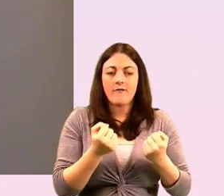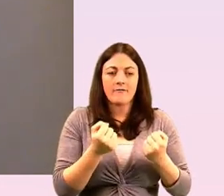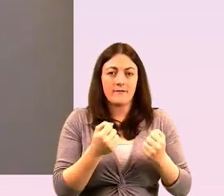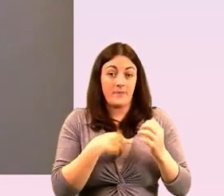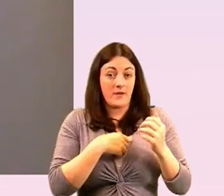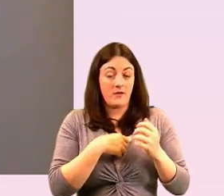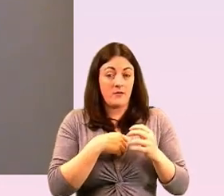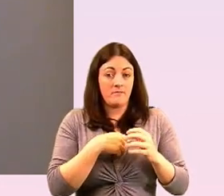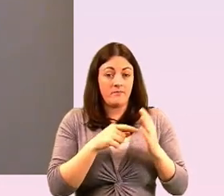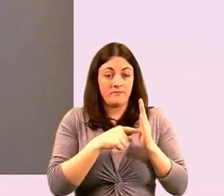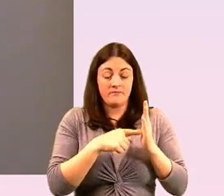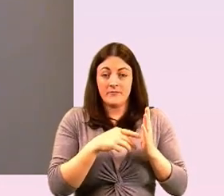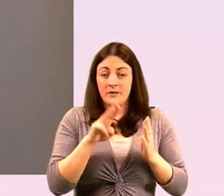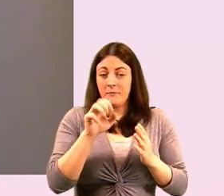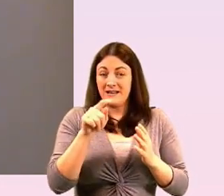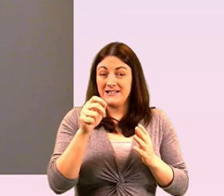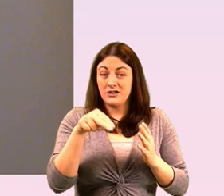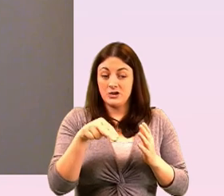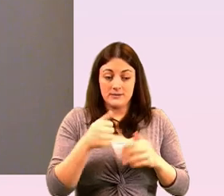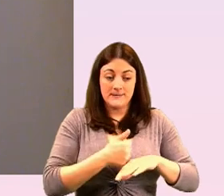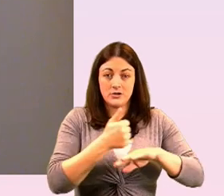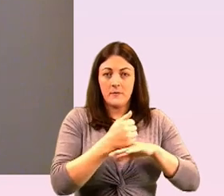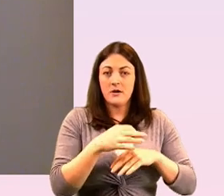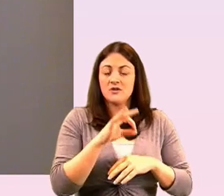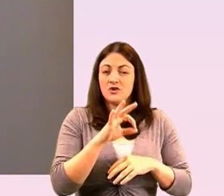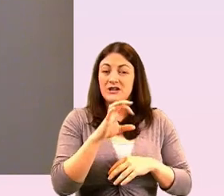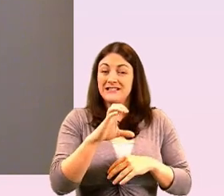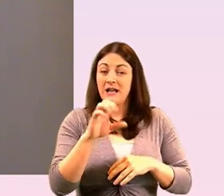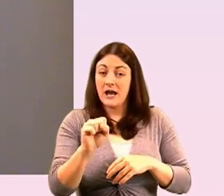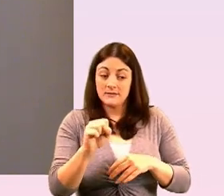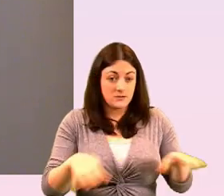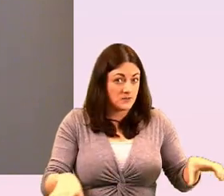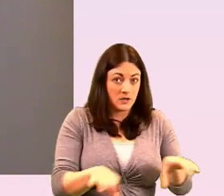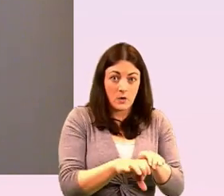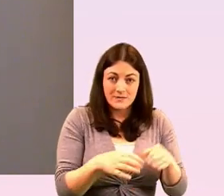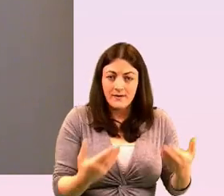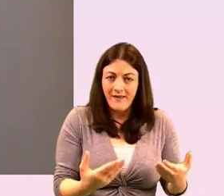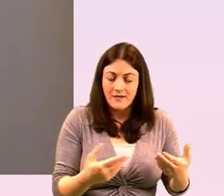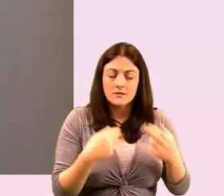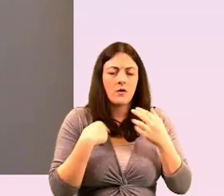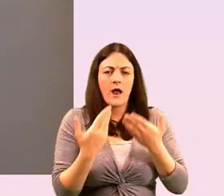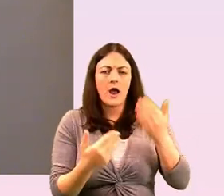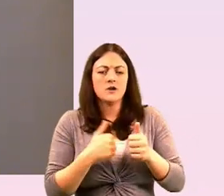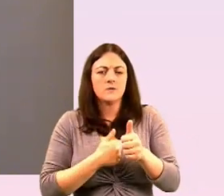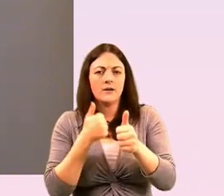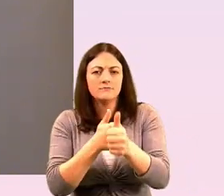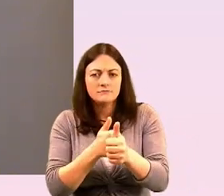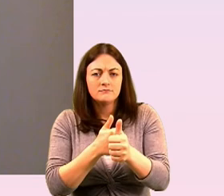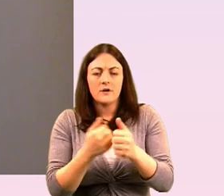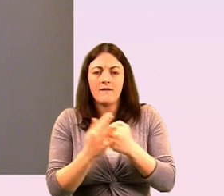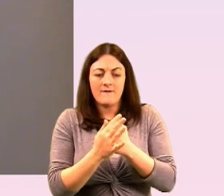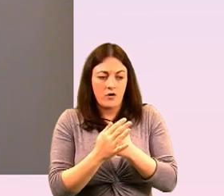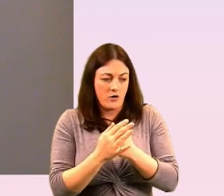still closed as an example or you know standing in solidarity with um folks who suffer from you know